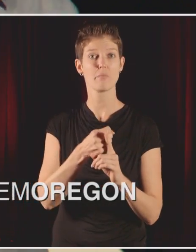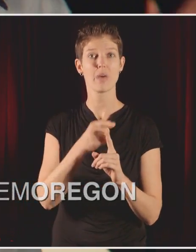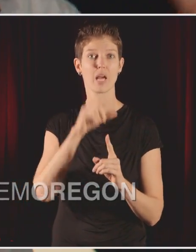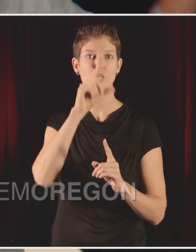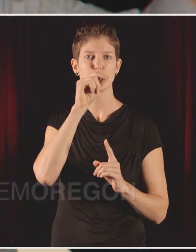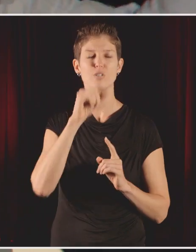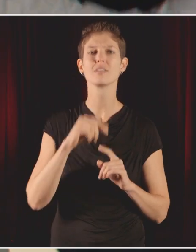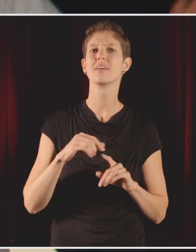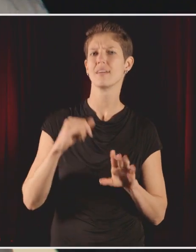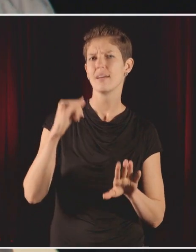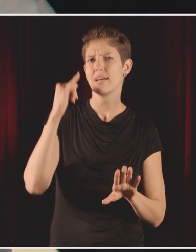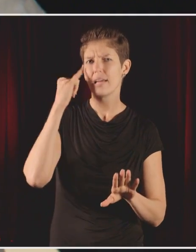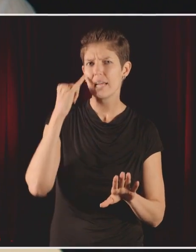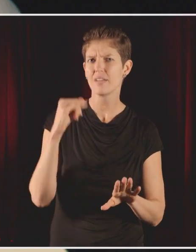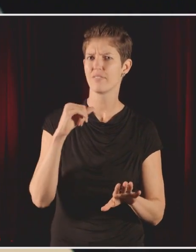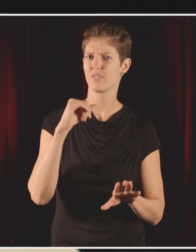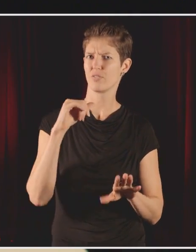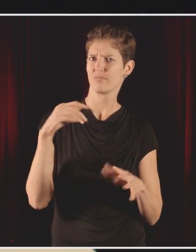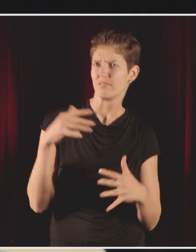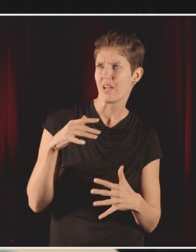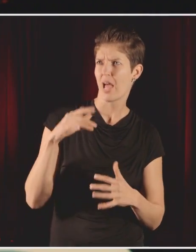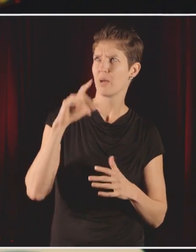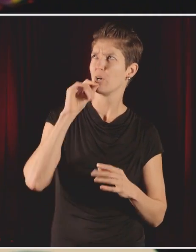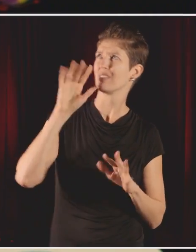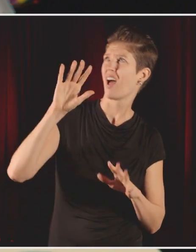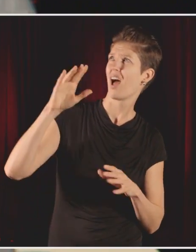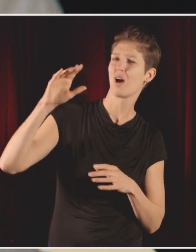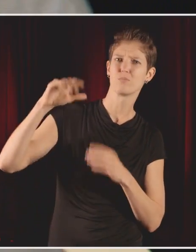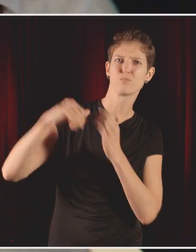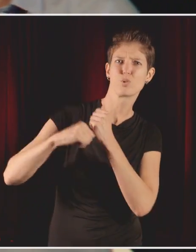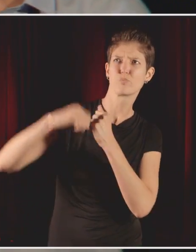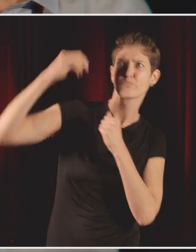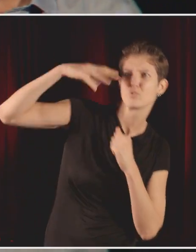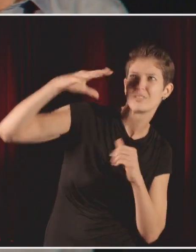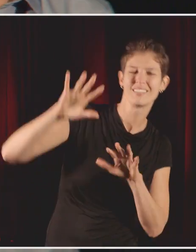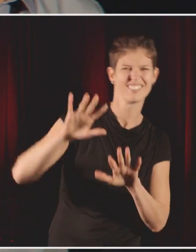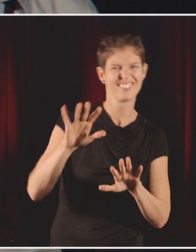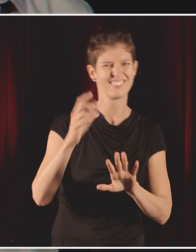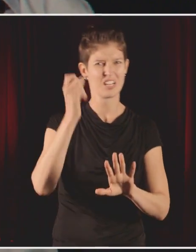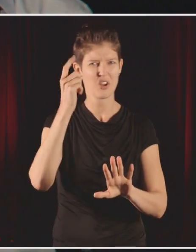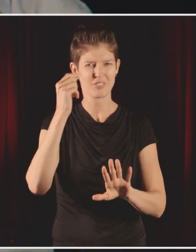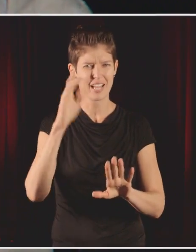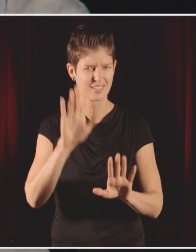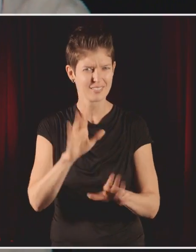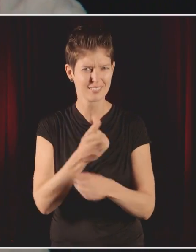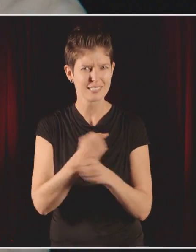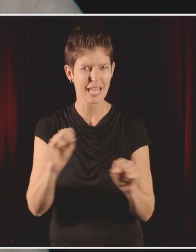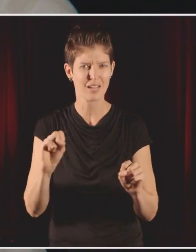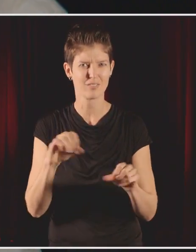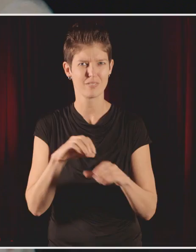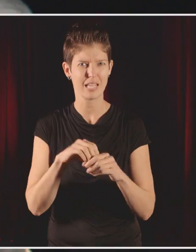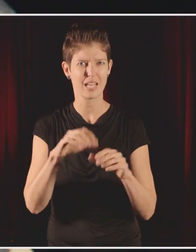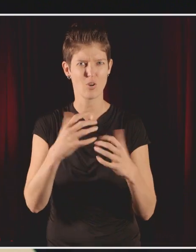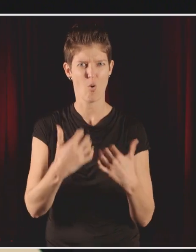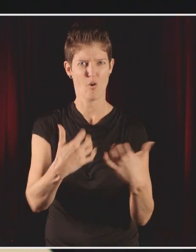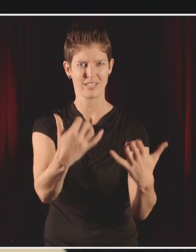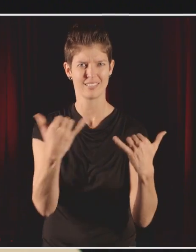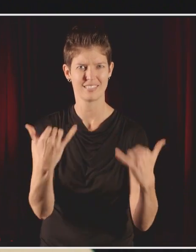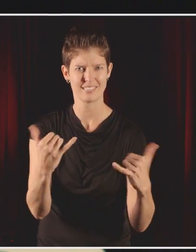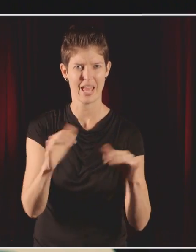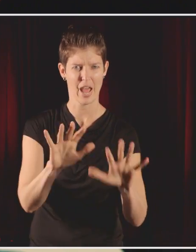yet, and you're afraid of the chevron of geese flying over that will poop on you, it's okay. You're in a TED audience, and I know you're passionate about other things.